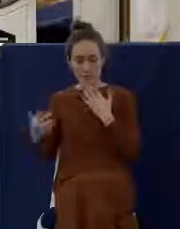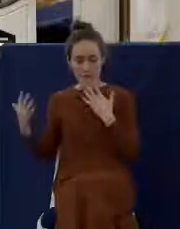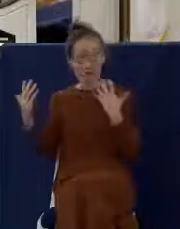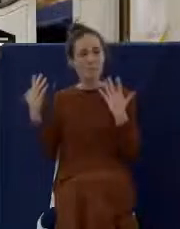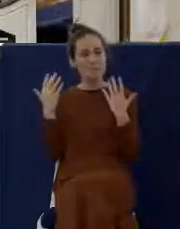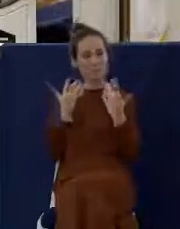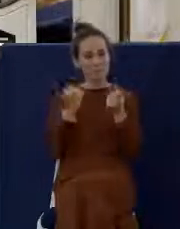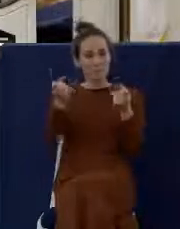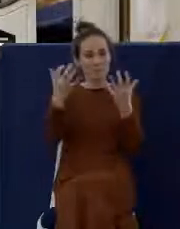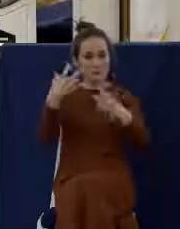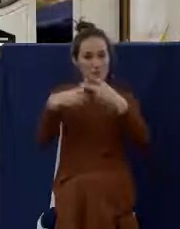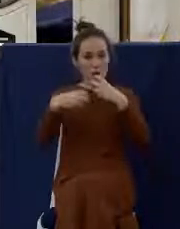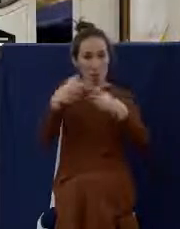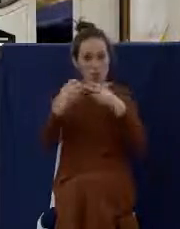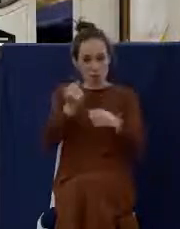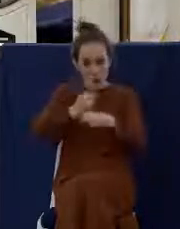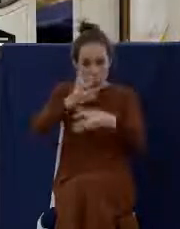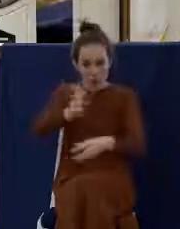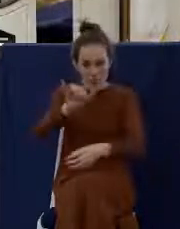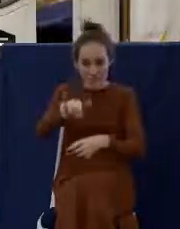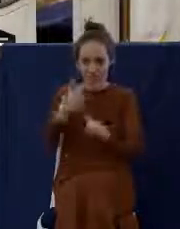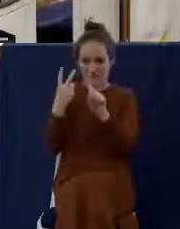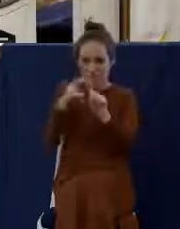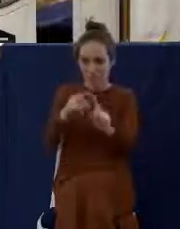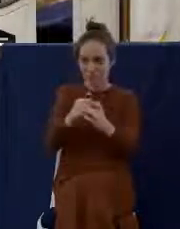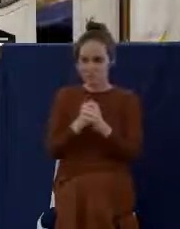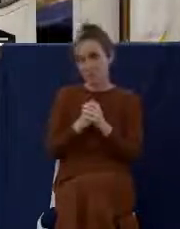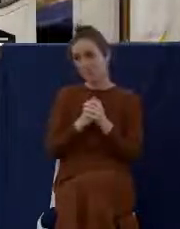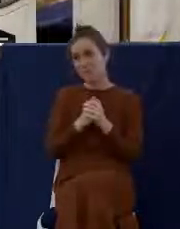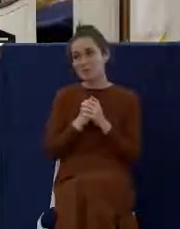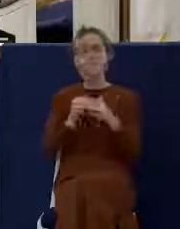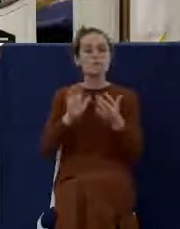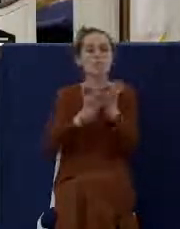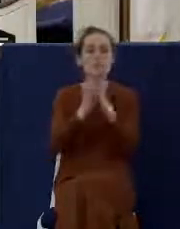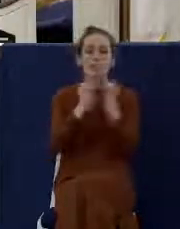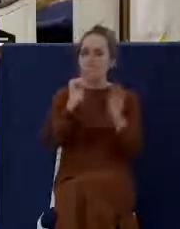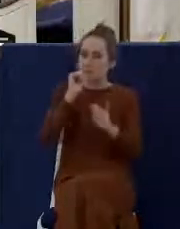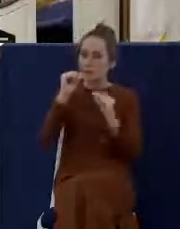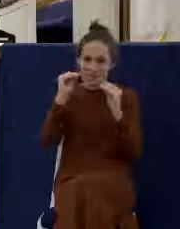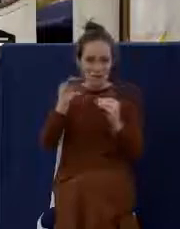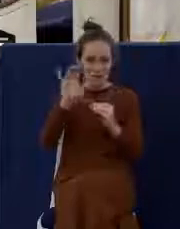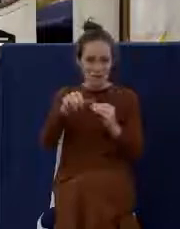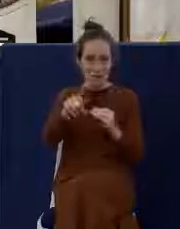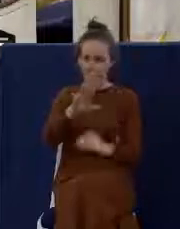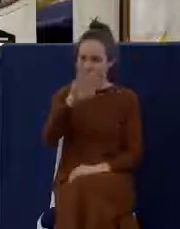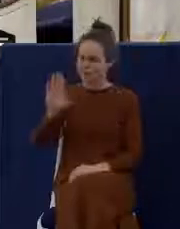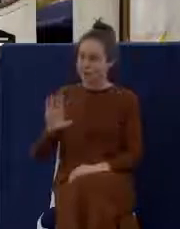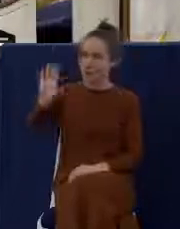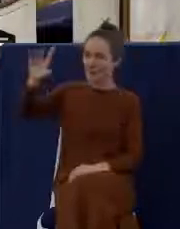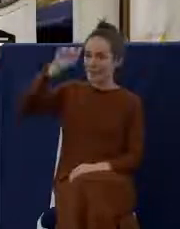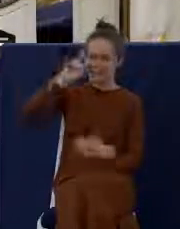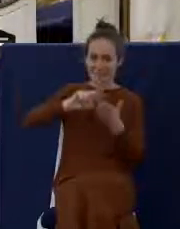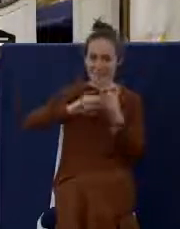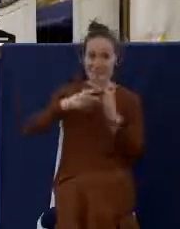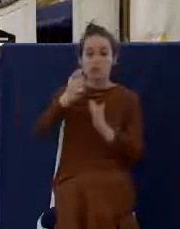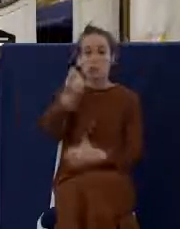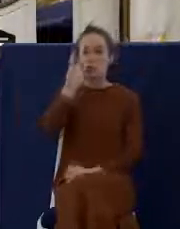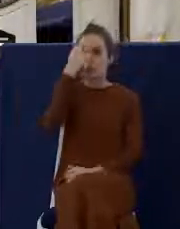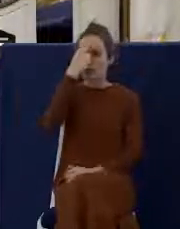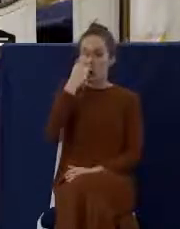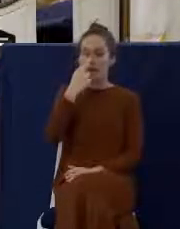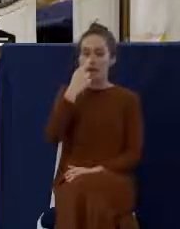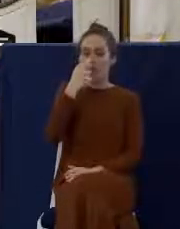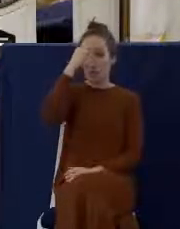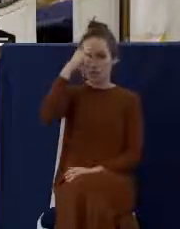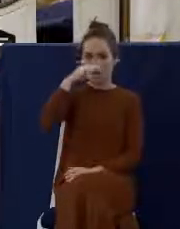of problems. That's not what the Bible teaches. That was never intended. And also, you have to remember that Roman Catholicism teaches that there's